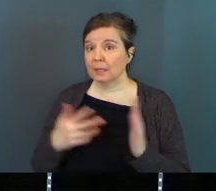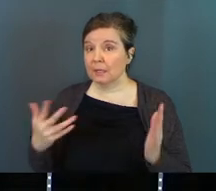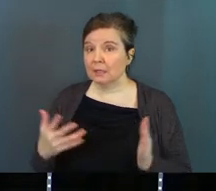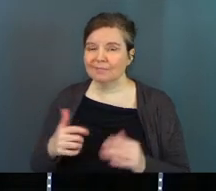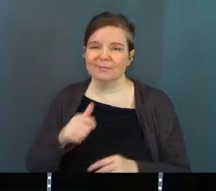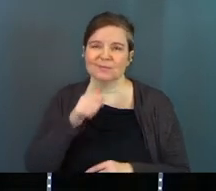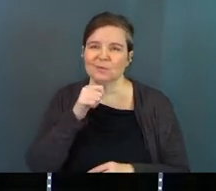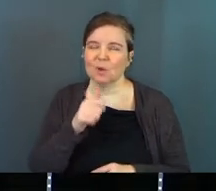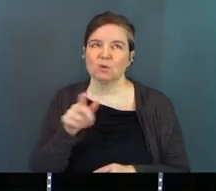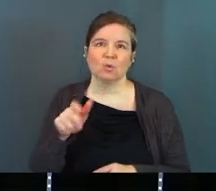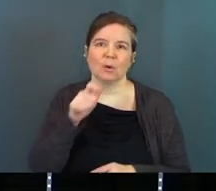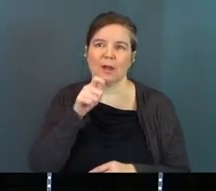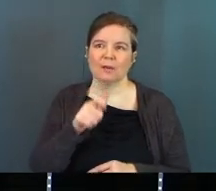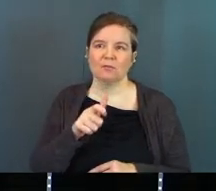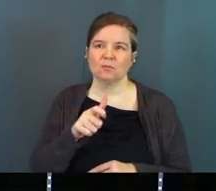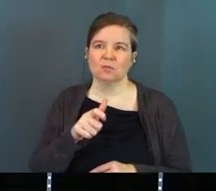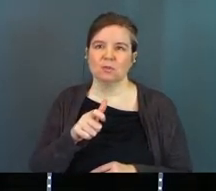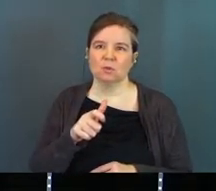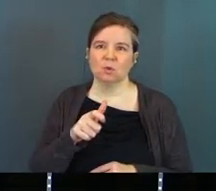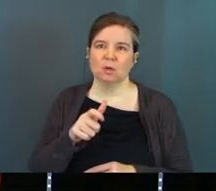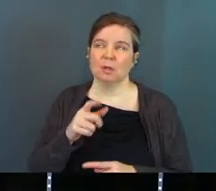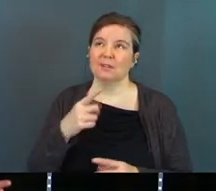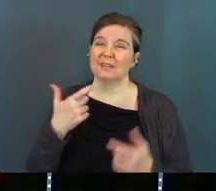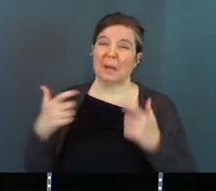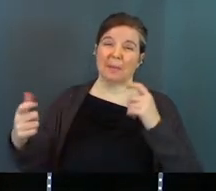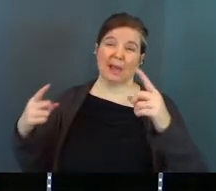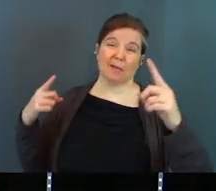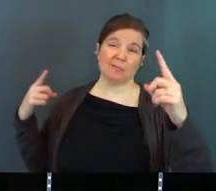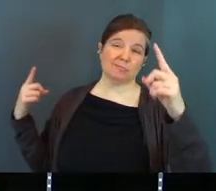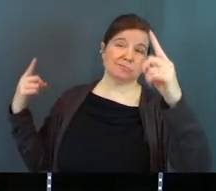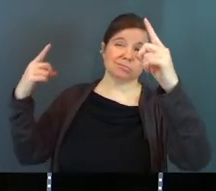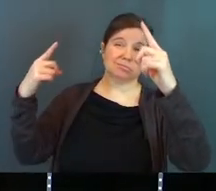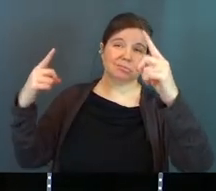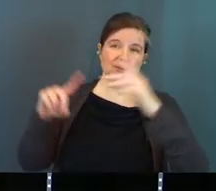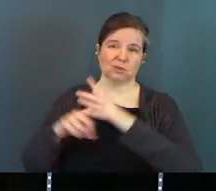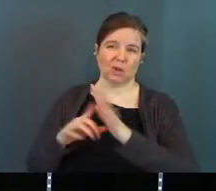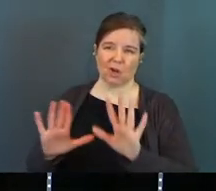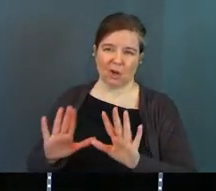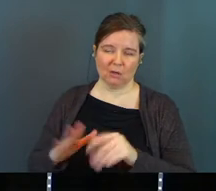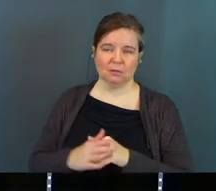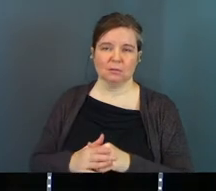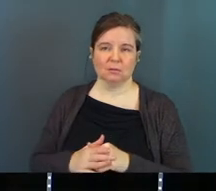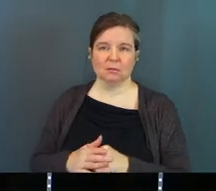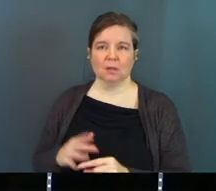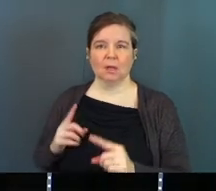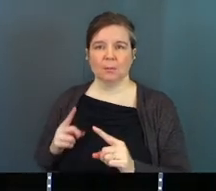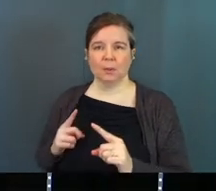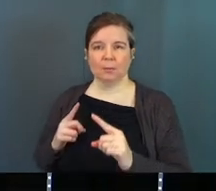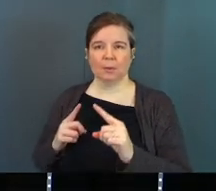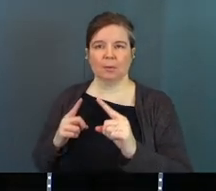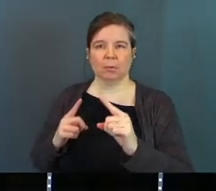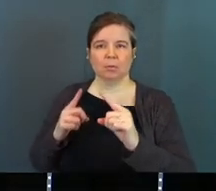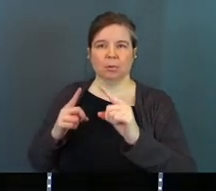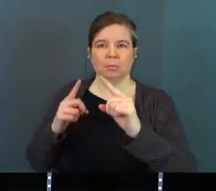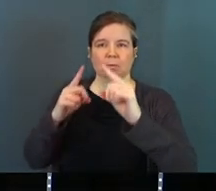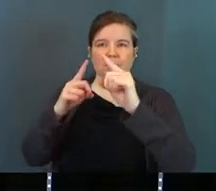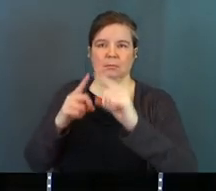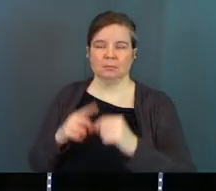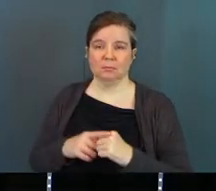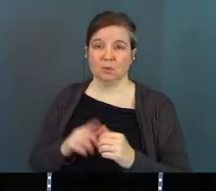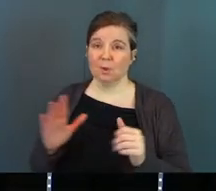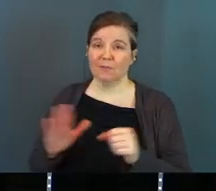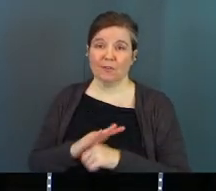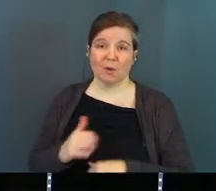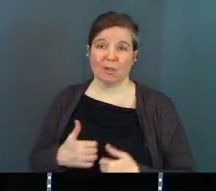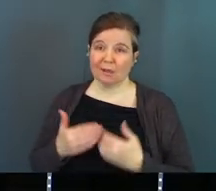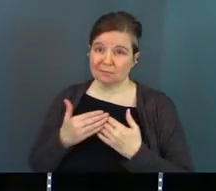that is don't, you don't have to shoot for the stars when you dig into the Word, okay? You've got a whole life to live, and you get to spend that whole life digging